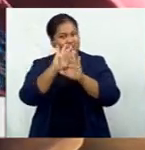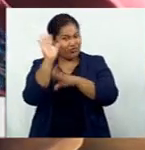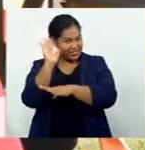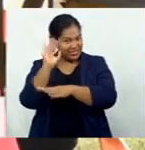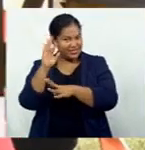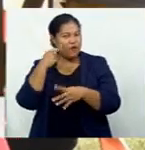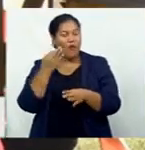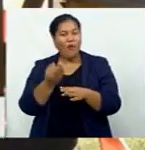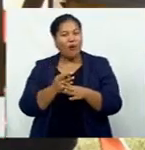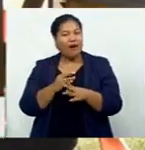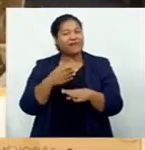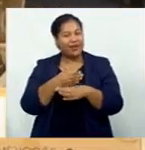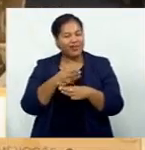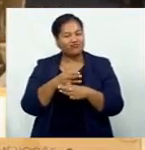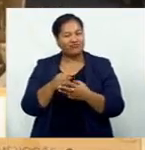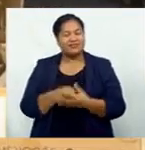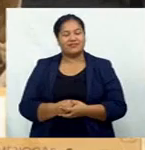that anymore.